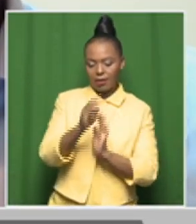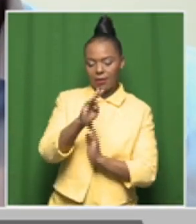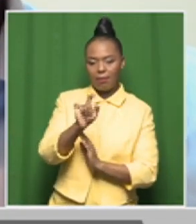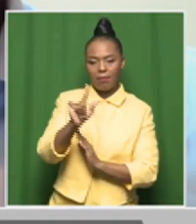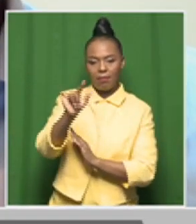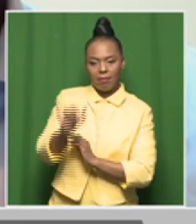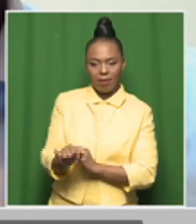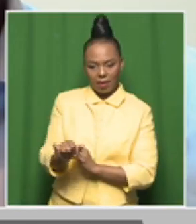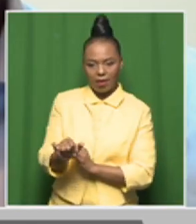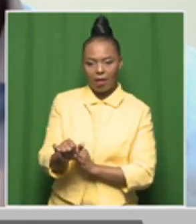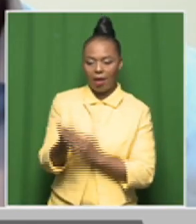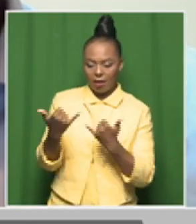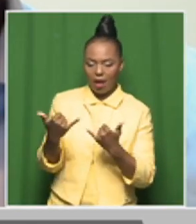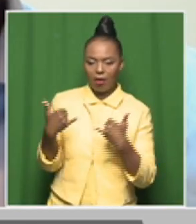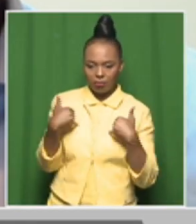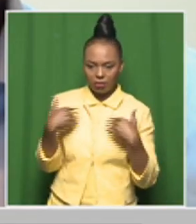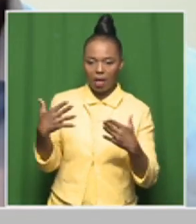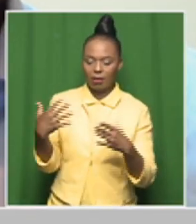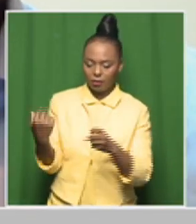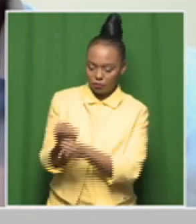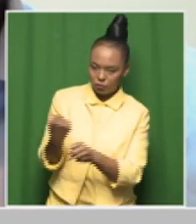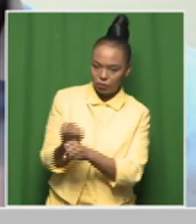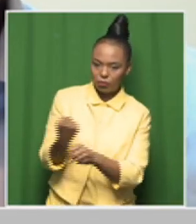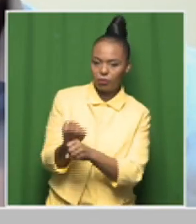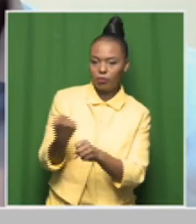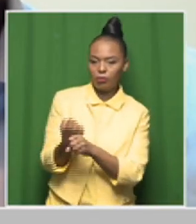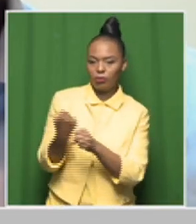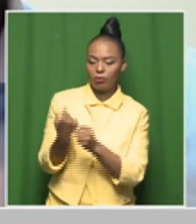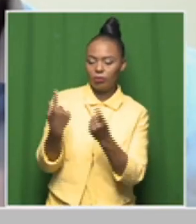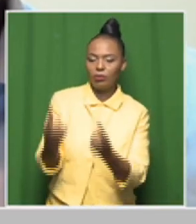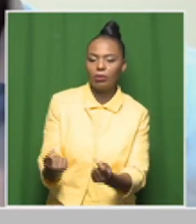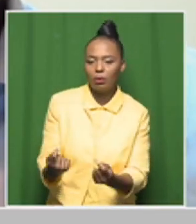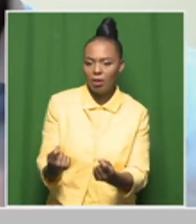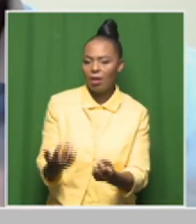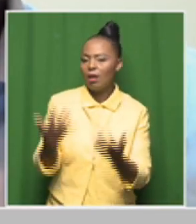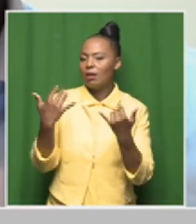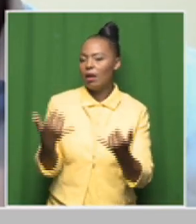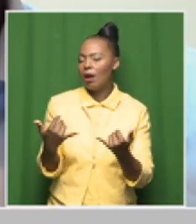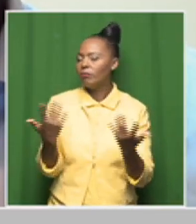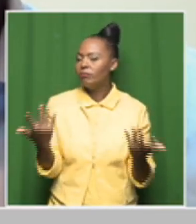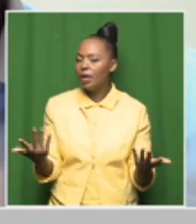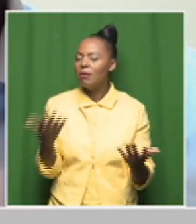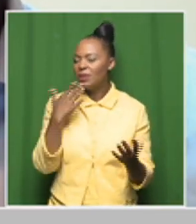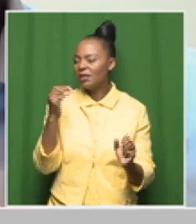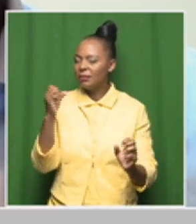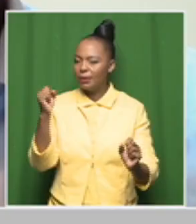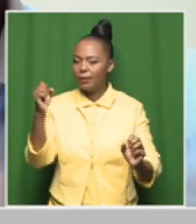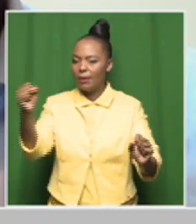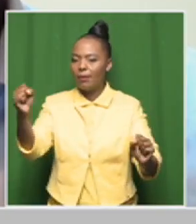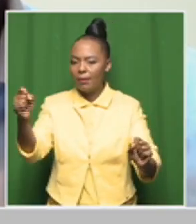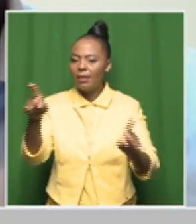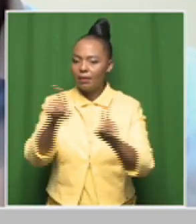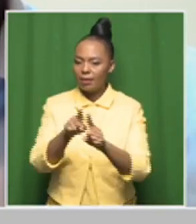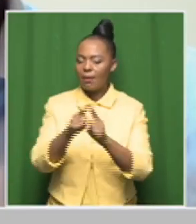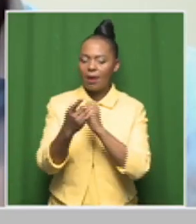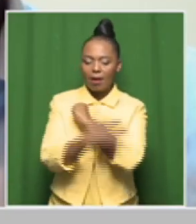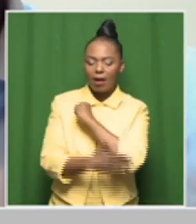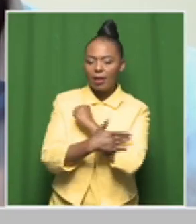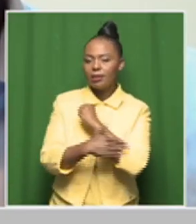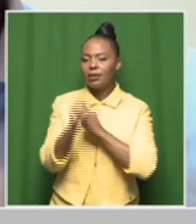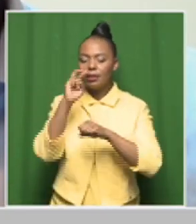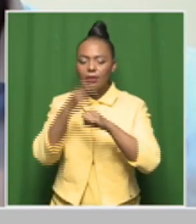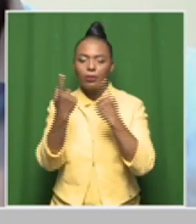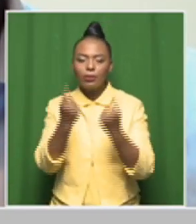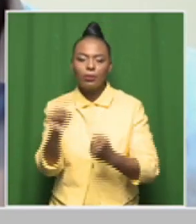into operation. Let's get your thoughts in lieu of what is transpiring in the country and also the steps needed to mitigate against some of the